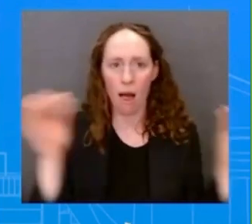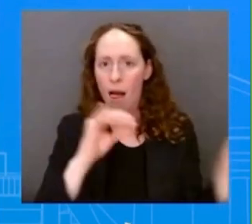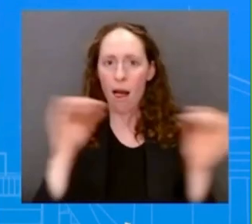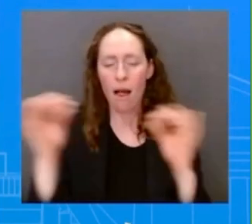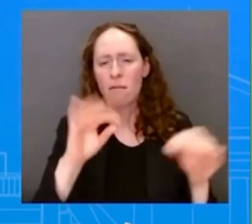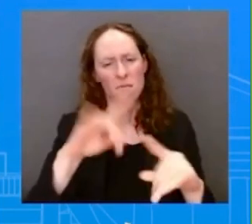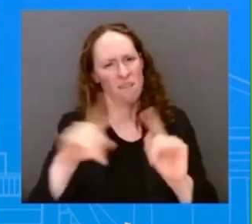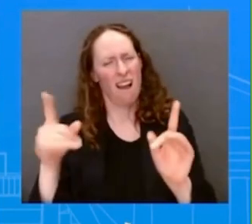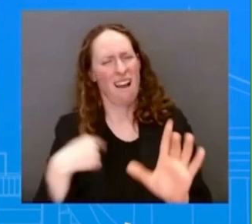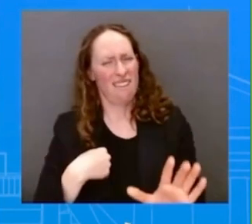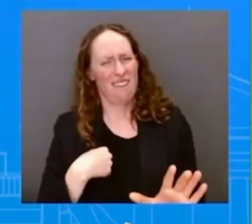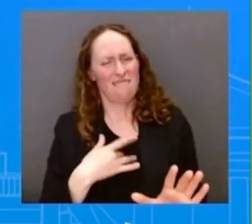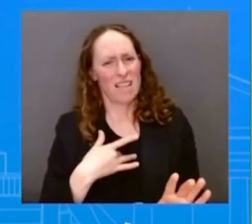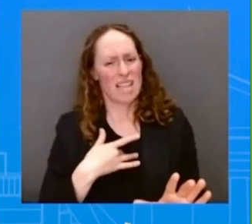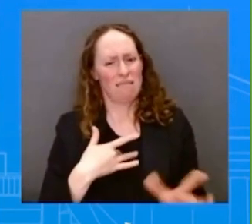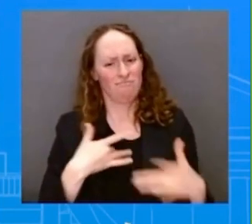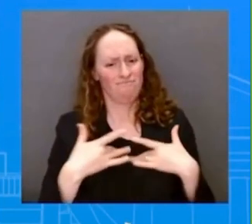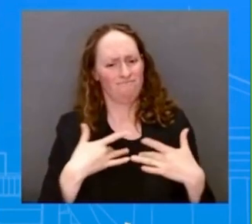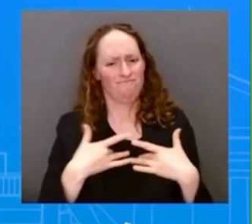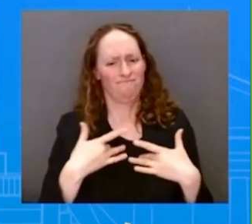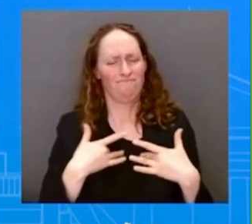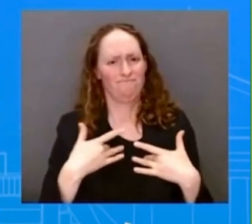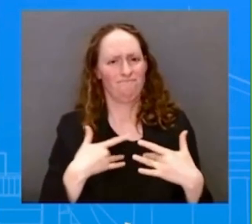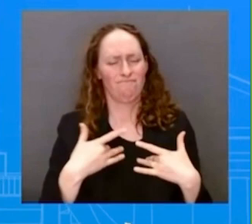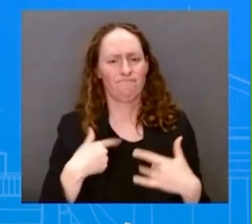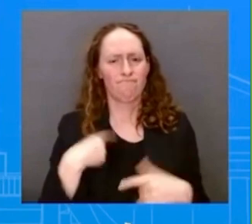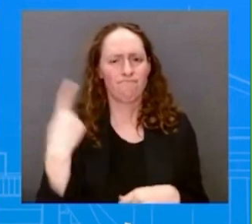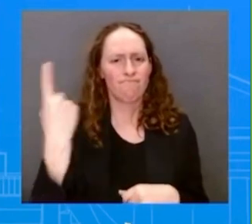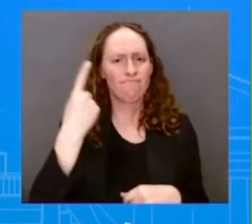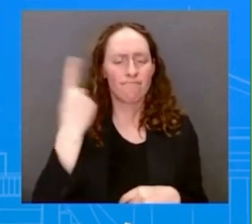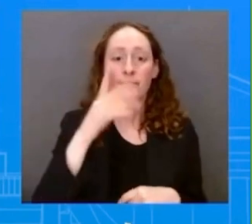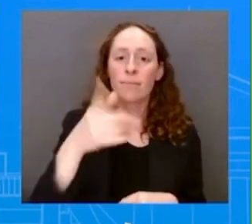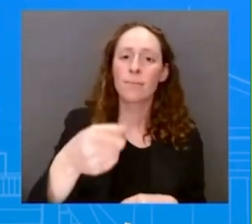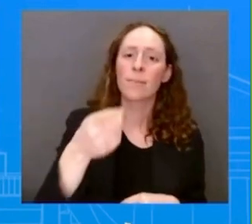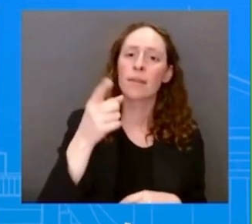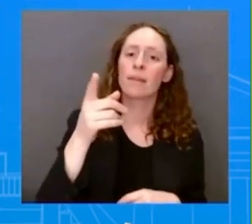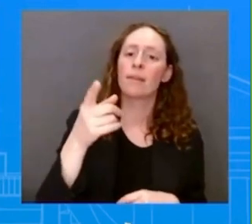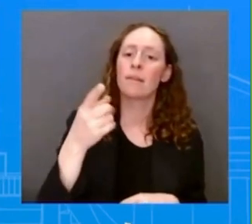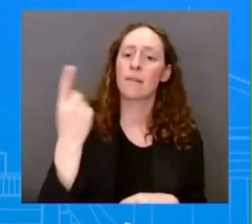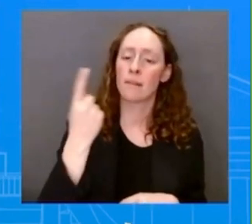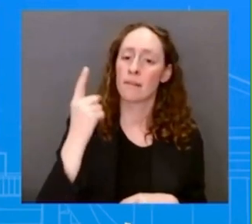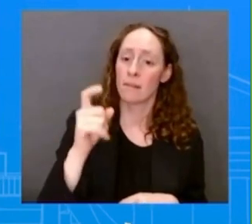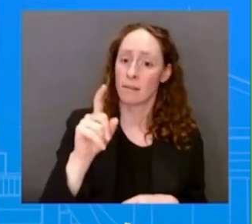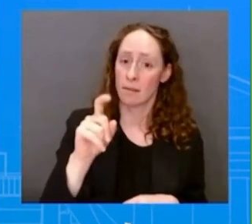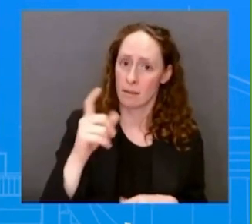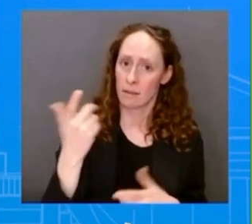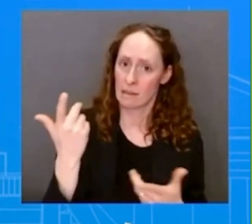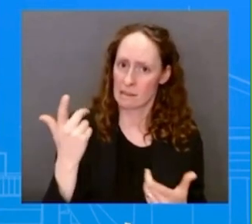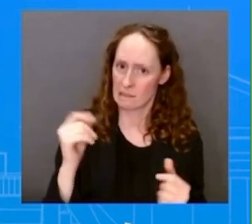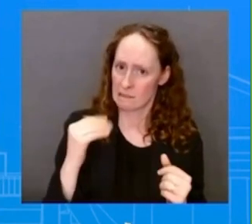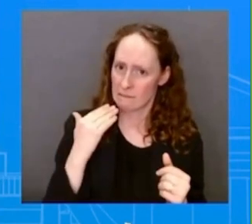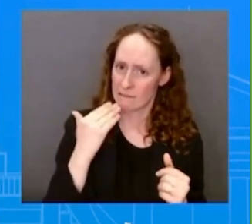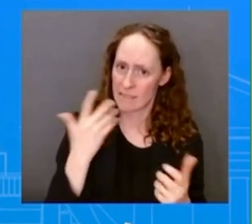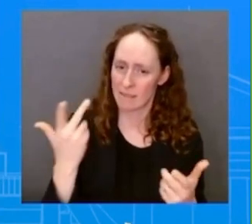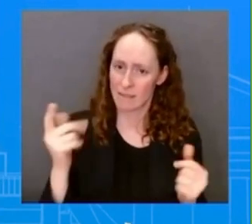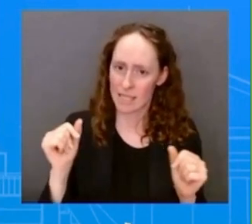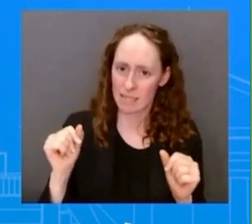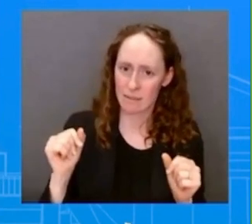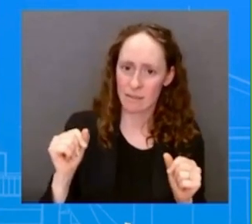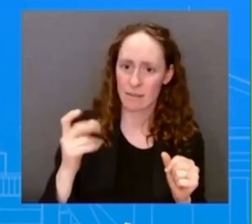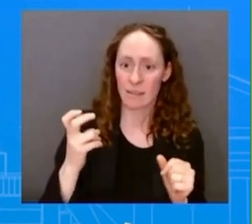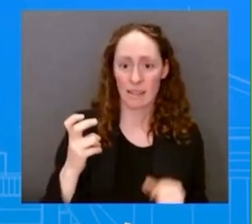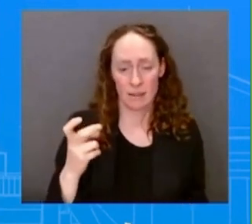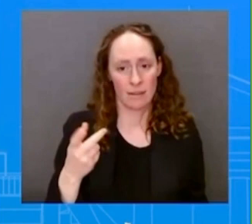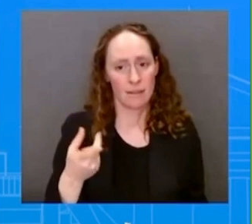in the months ahead, a series of potential irritants, whether perceived or real, that are only going to make it more unlikely. Do you